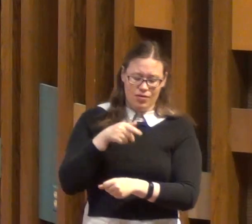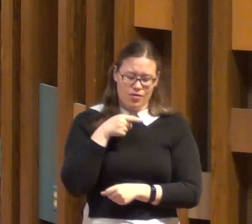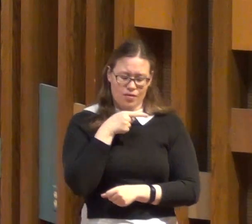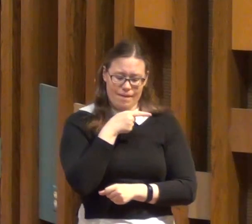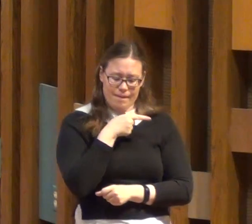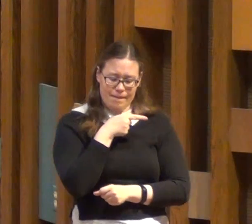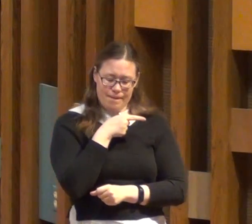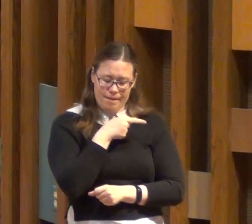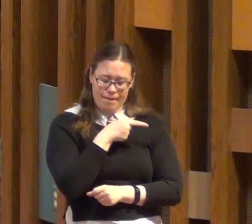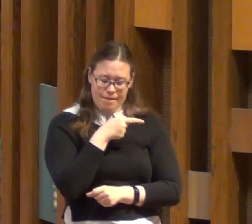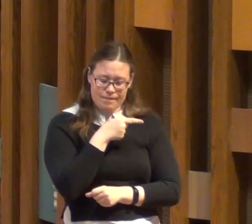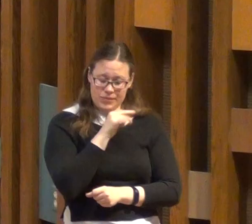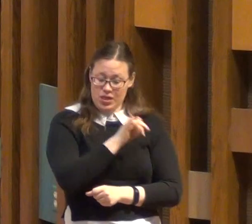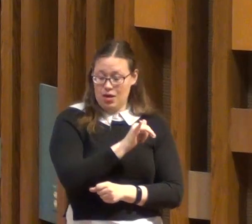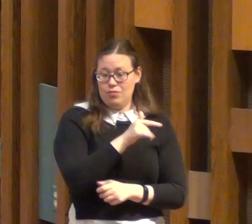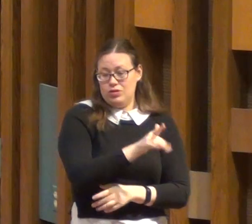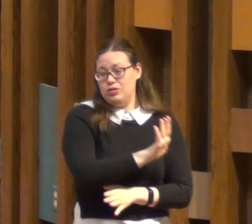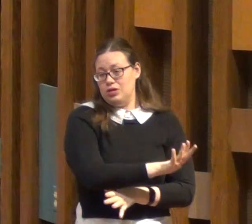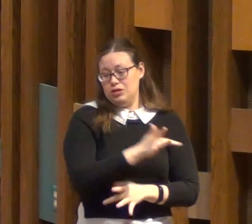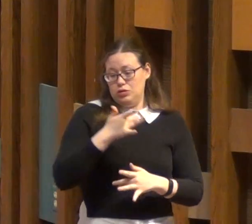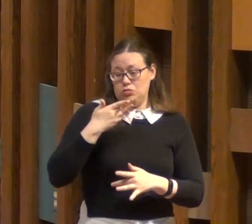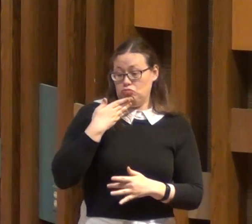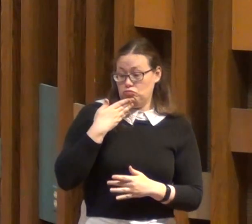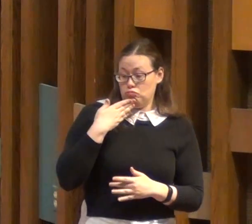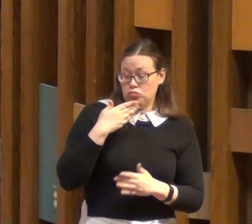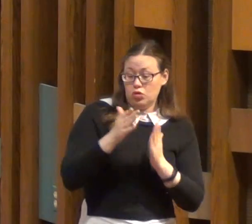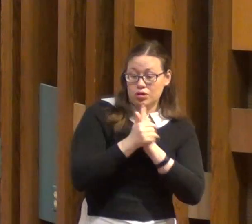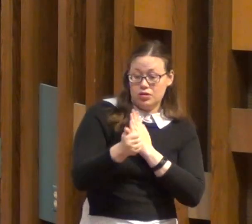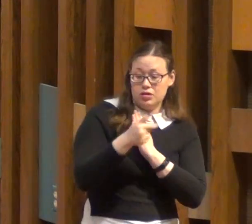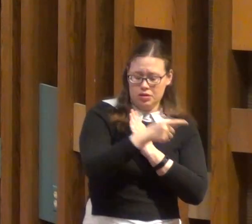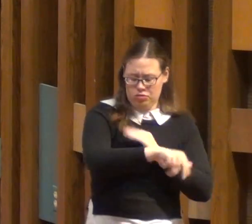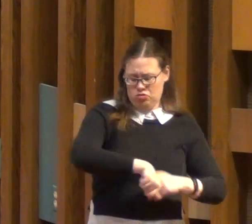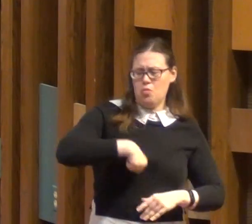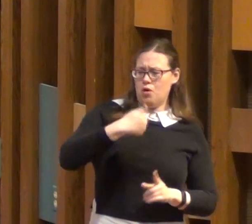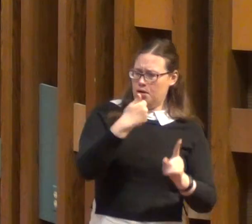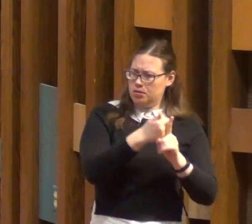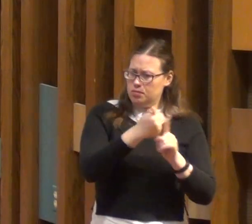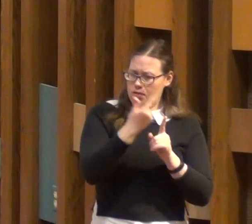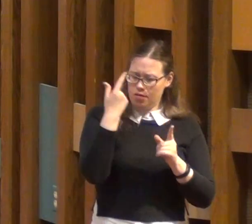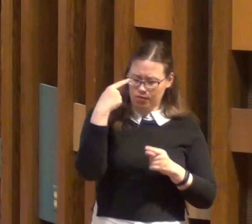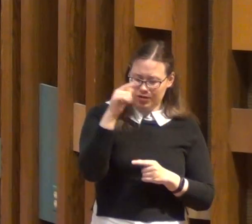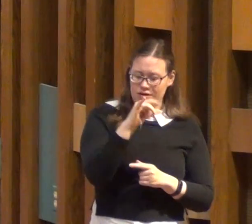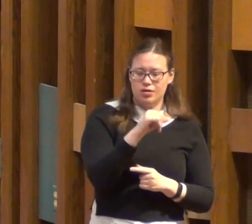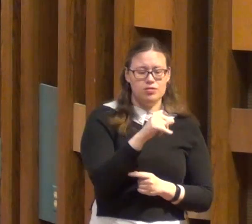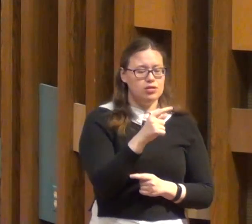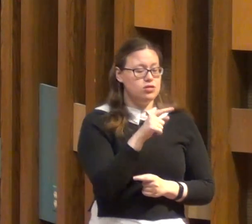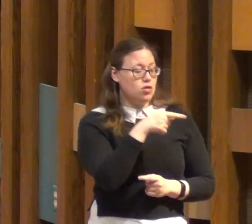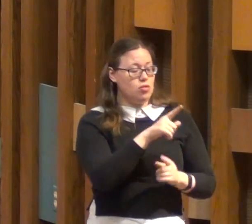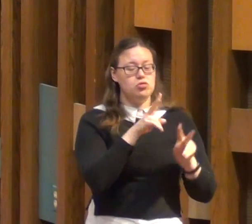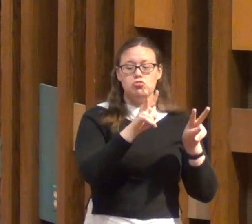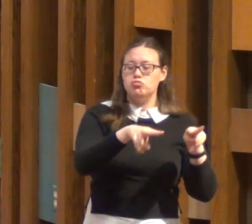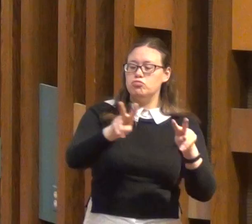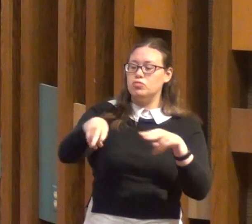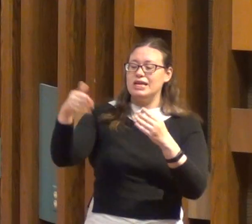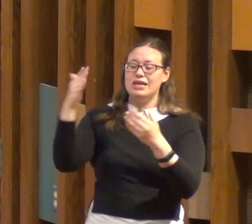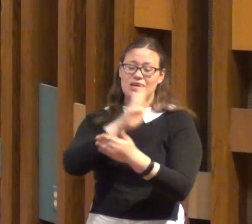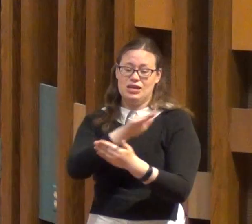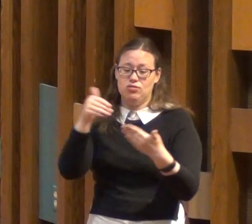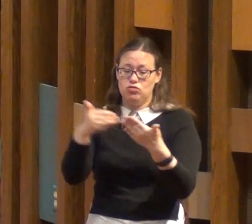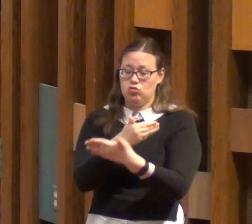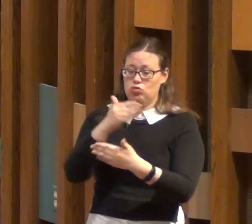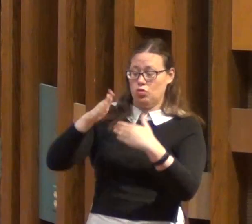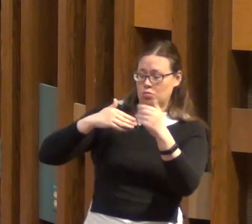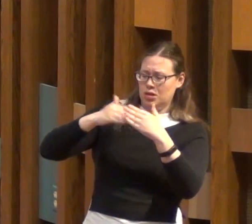abilities, one source of pride. So on a tour of the facilities, the CEO